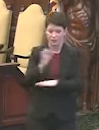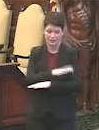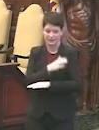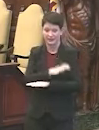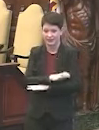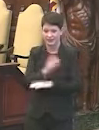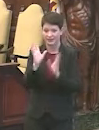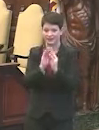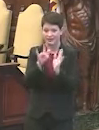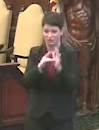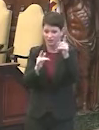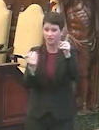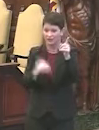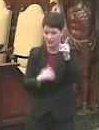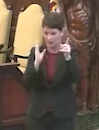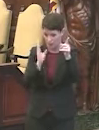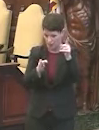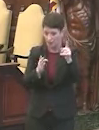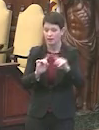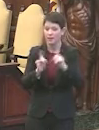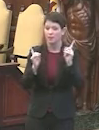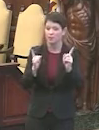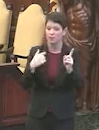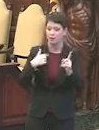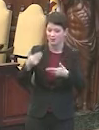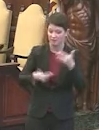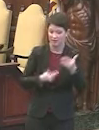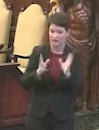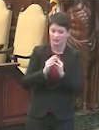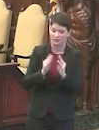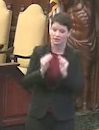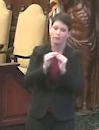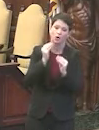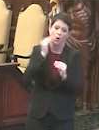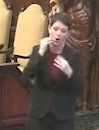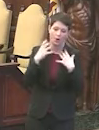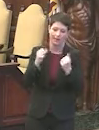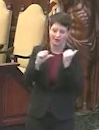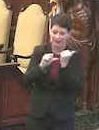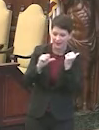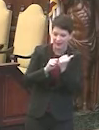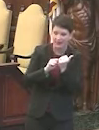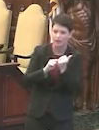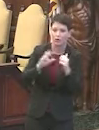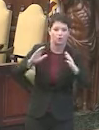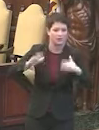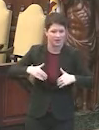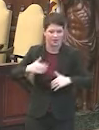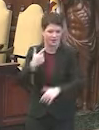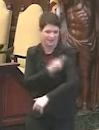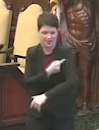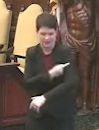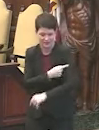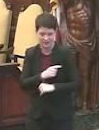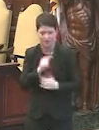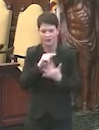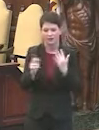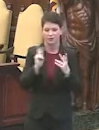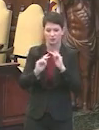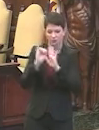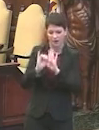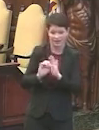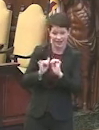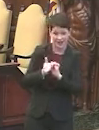back at the convention center. And this is, we've invited to these clinics more home health aides that have yet to be vaccinated. And these people are